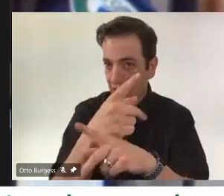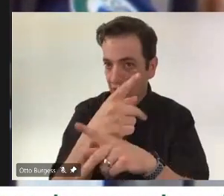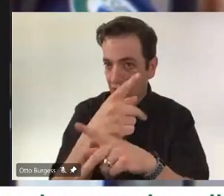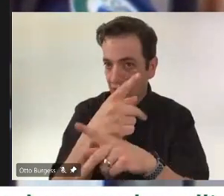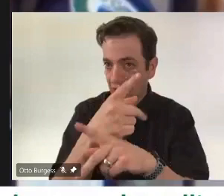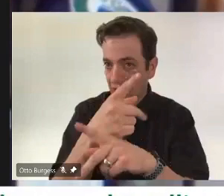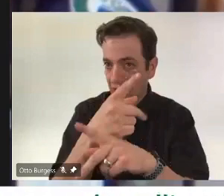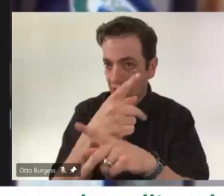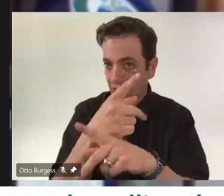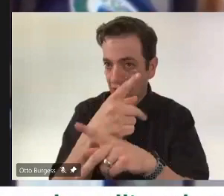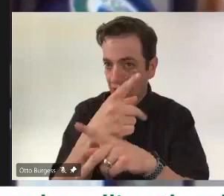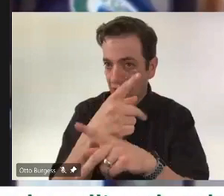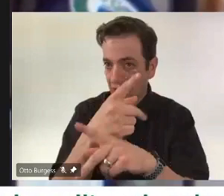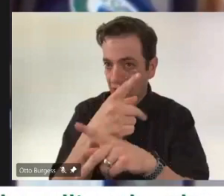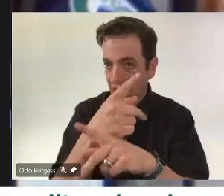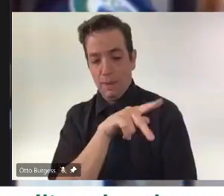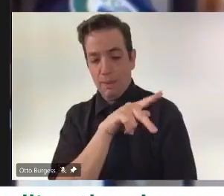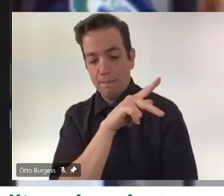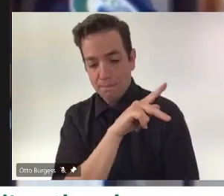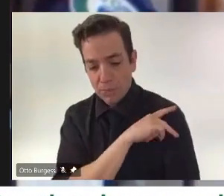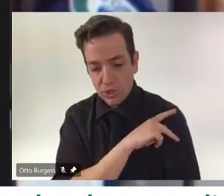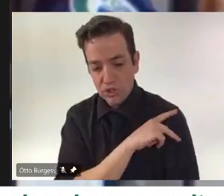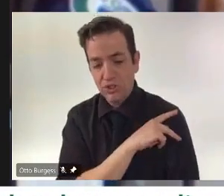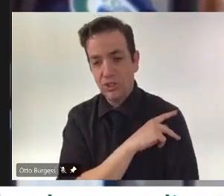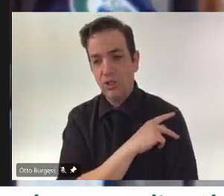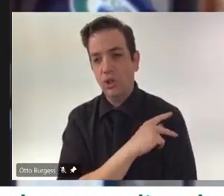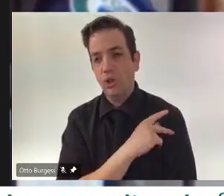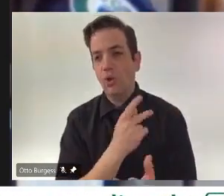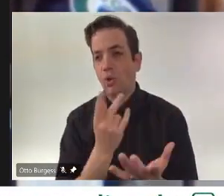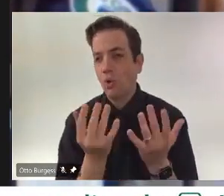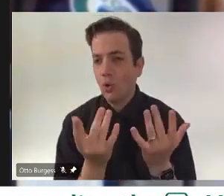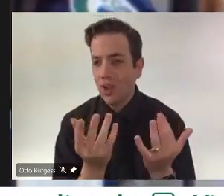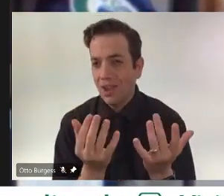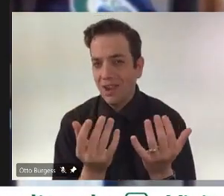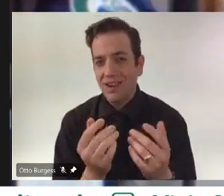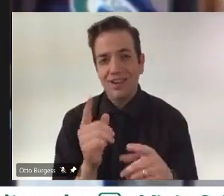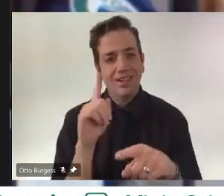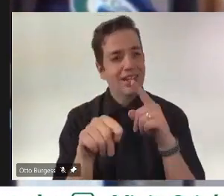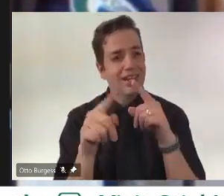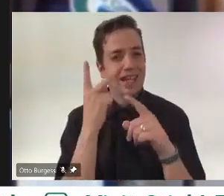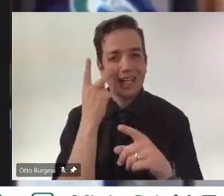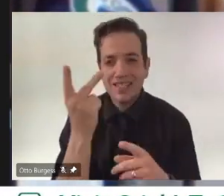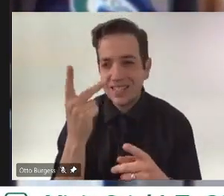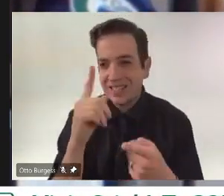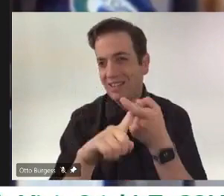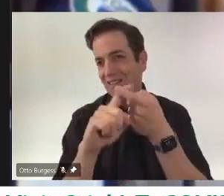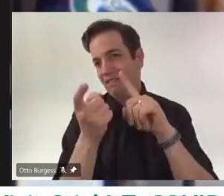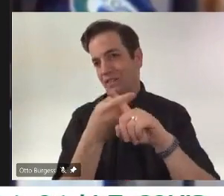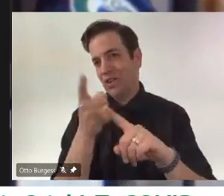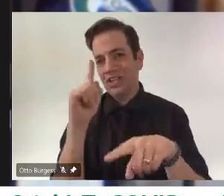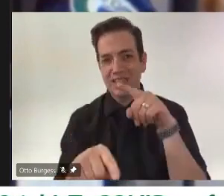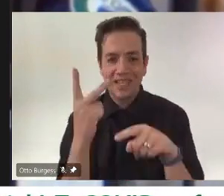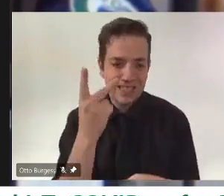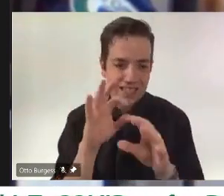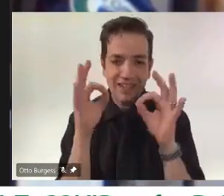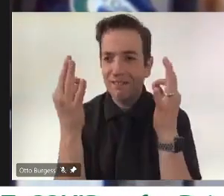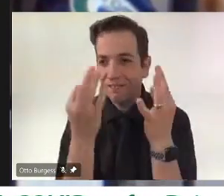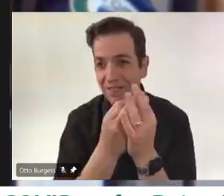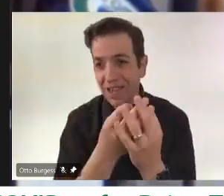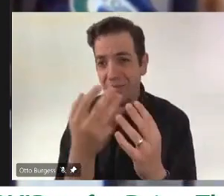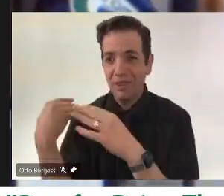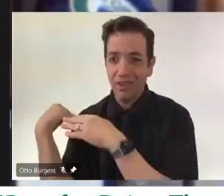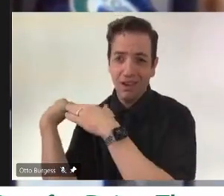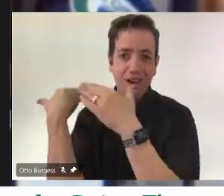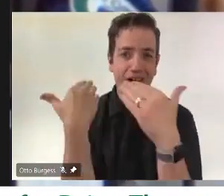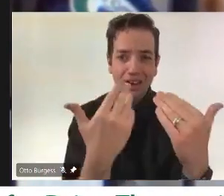months. Not seeing friends, not seeing family, not seeing loved ones. And I want to thank all of those friends and loved ones